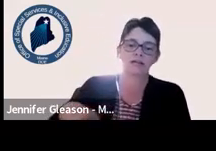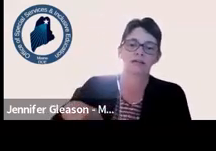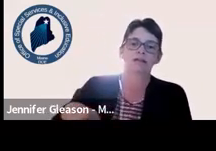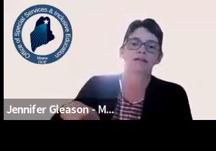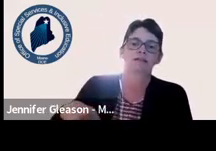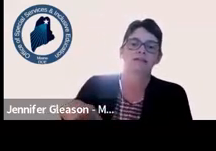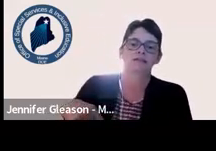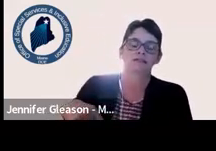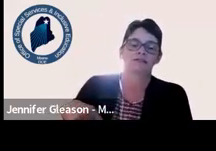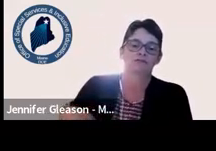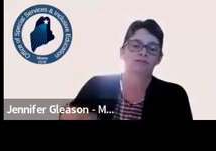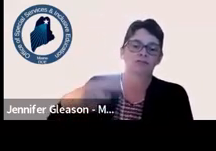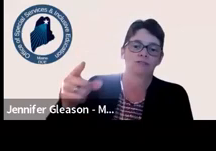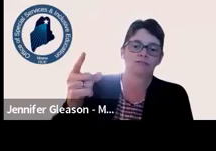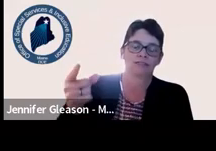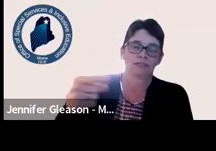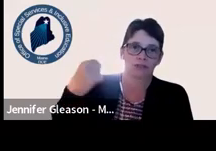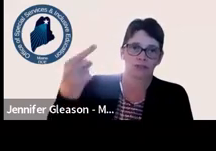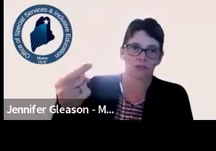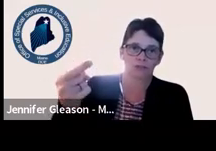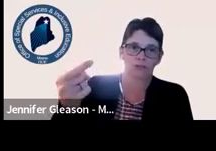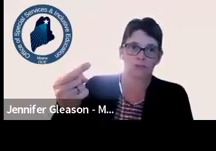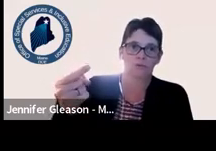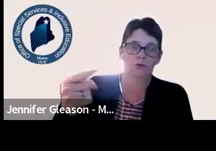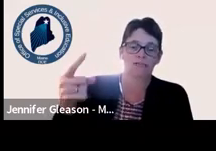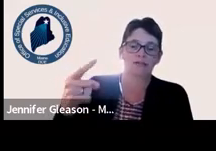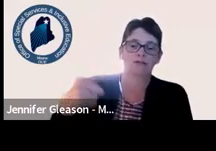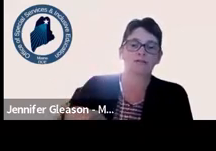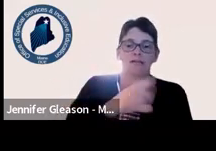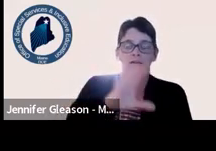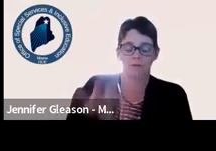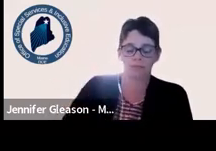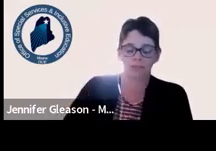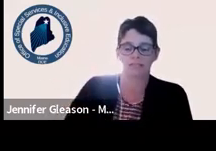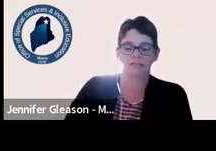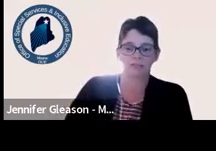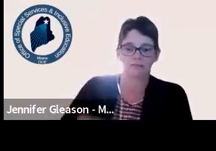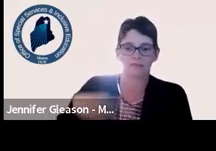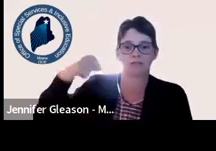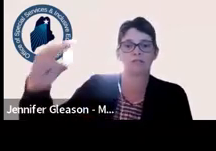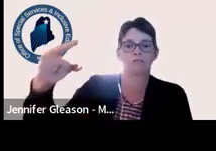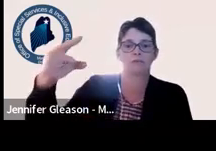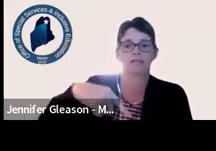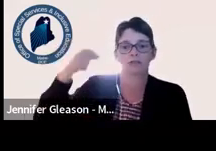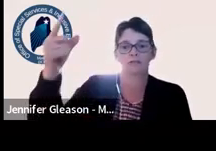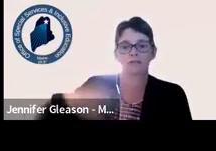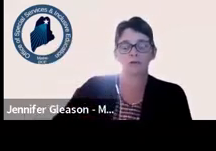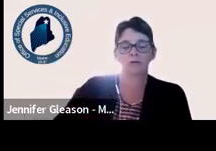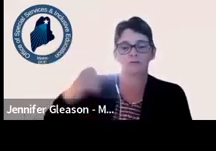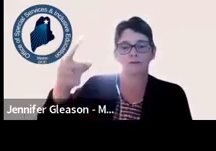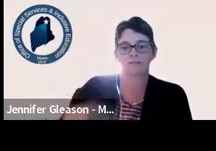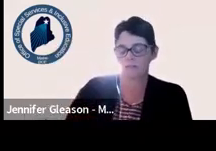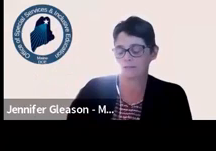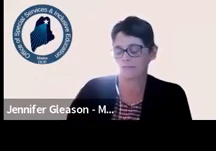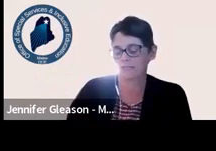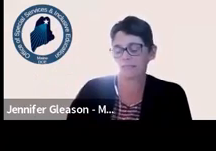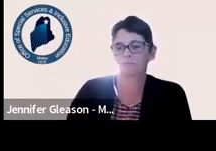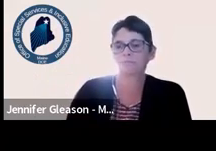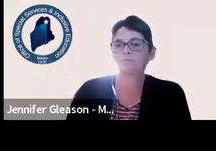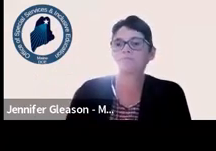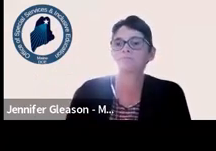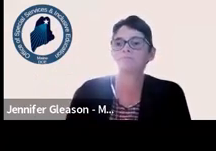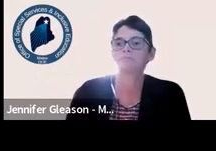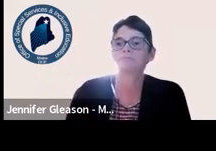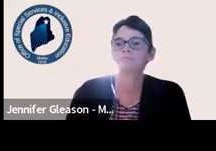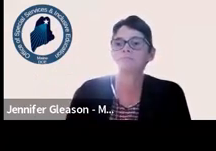we'll check if there's a service to support that goal and when we're checking the service grid we make sure there's a goal for every service